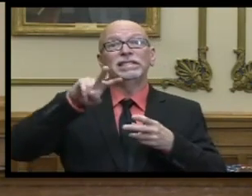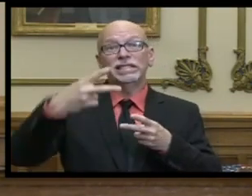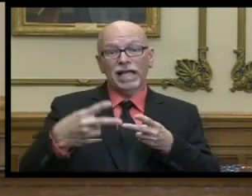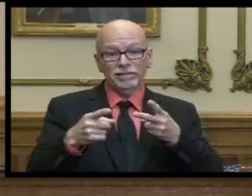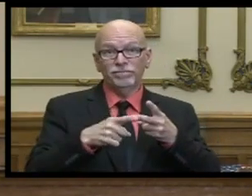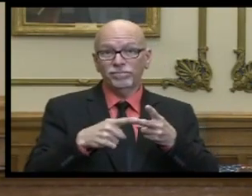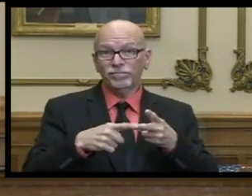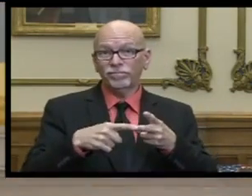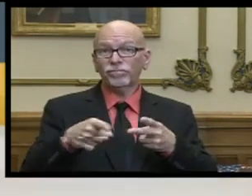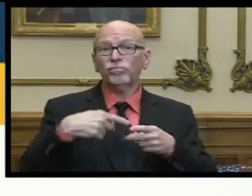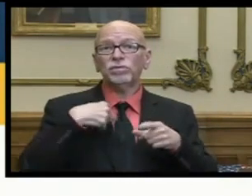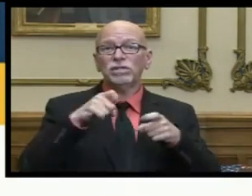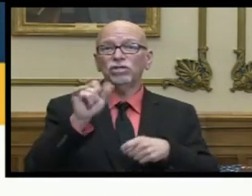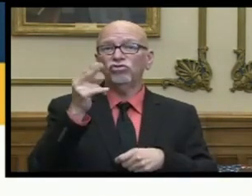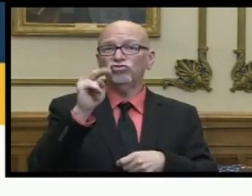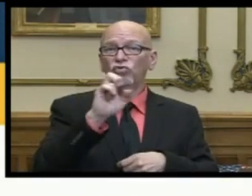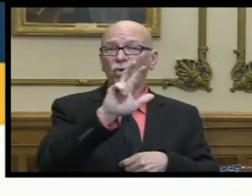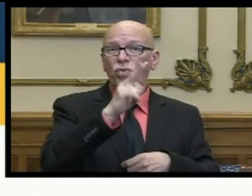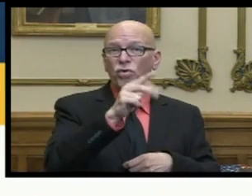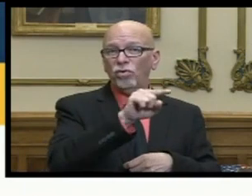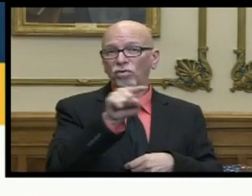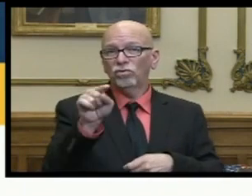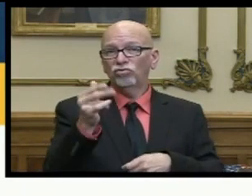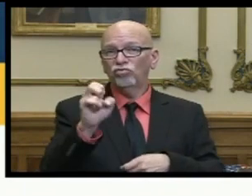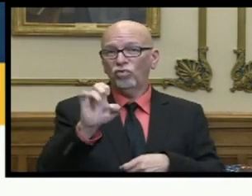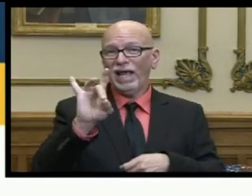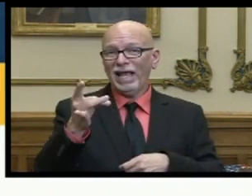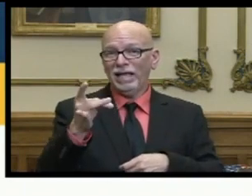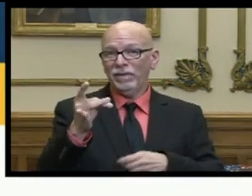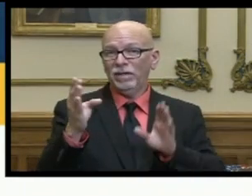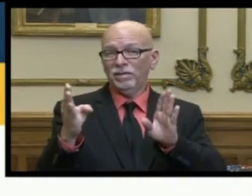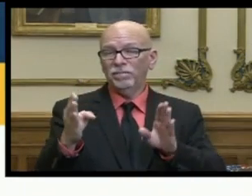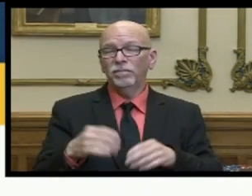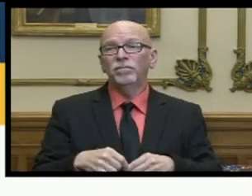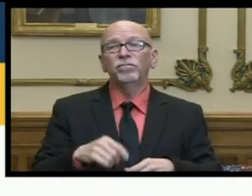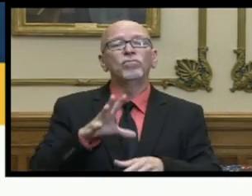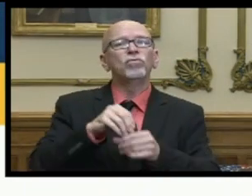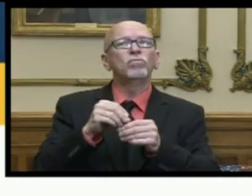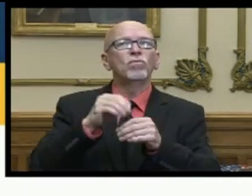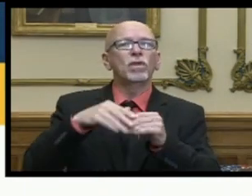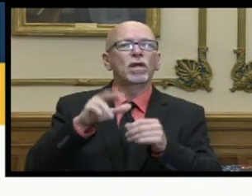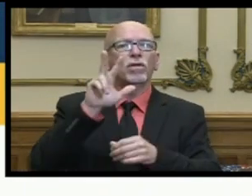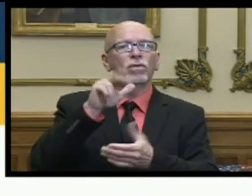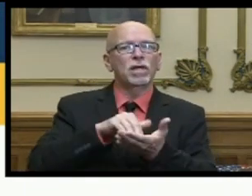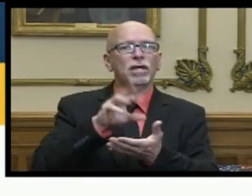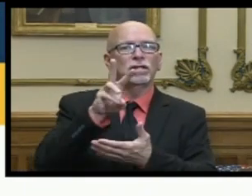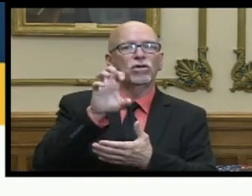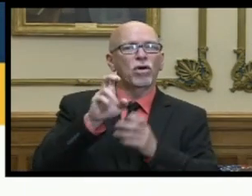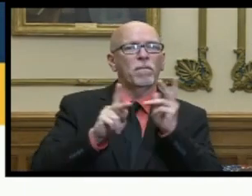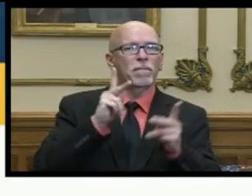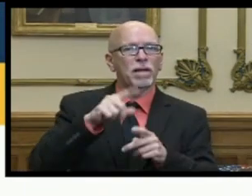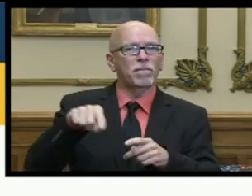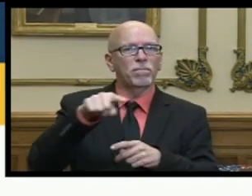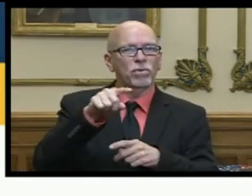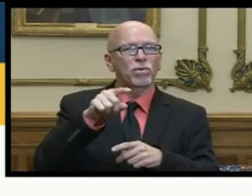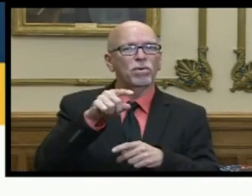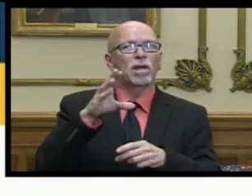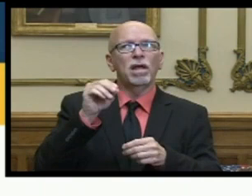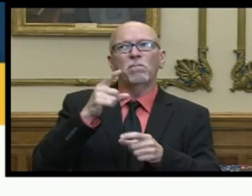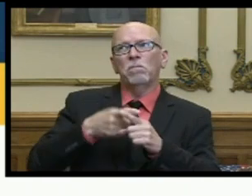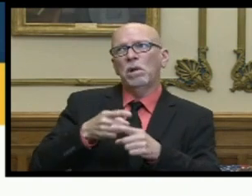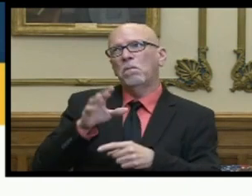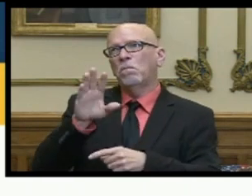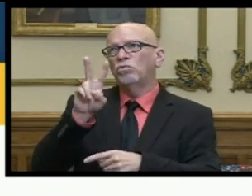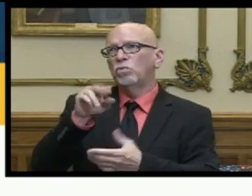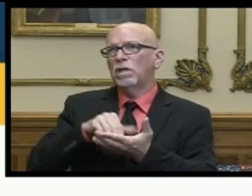tested people from june 3rd to june 8th and included more than 3600 individuals including almost